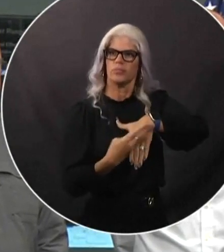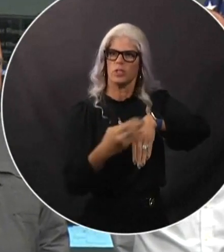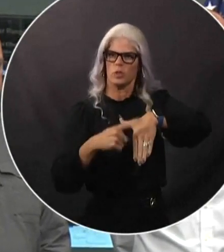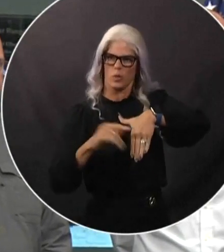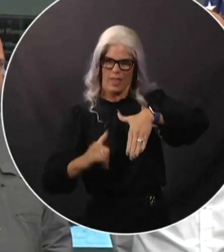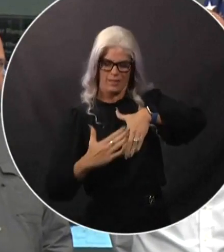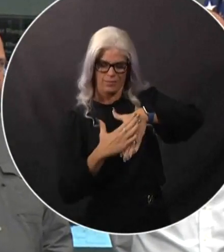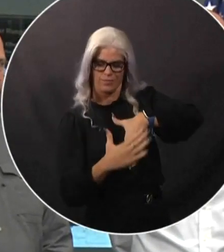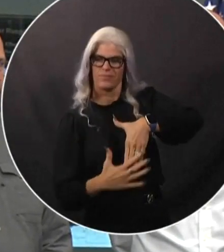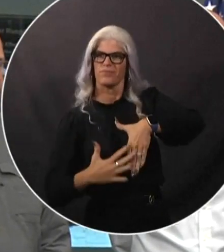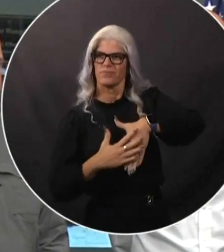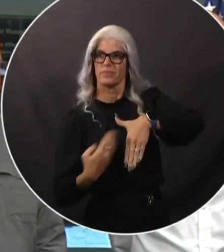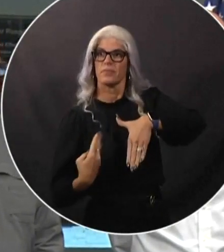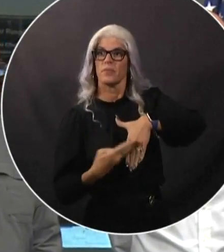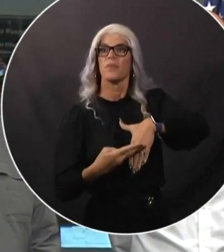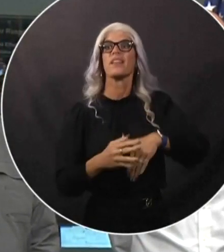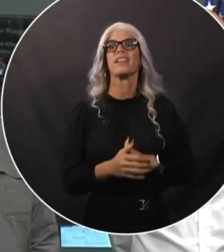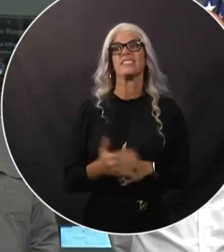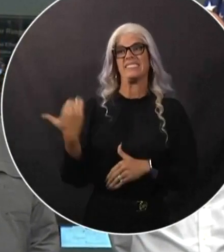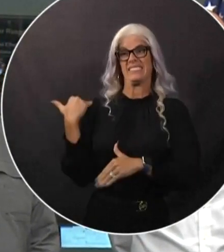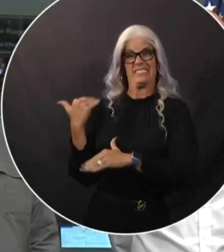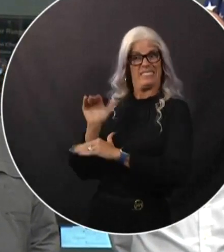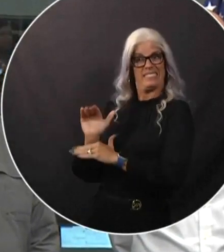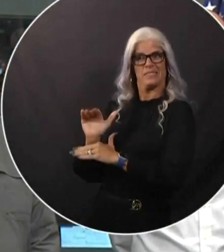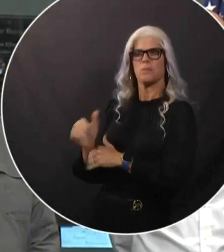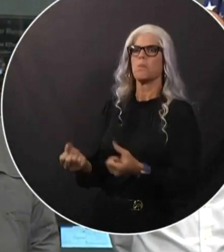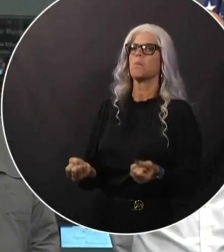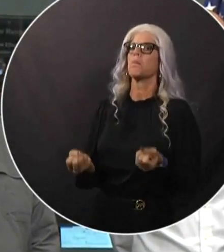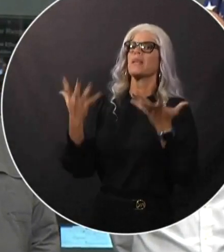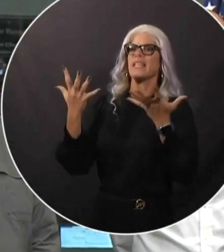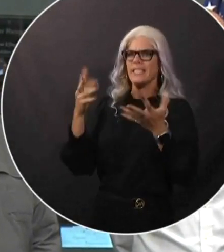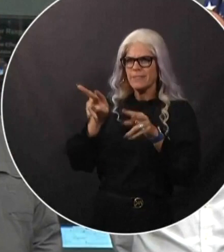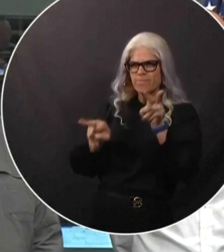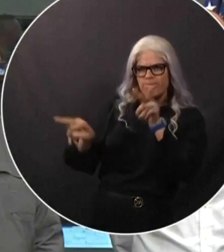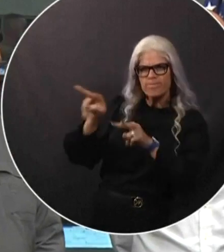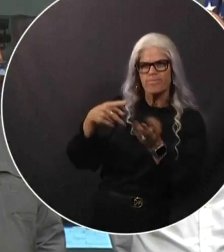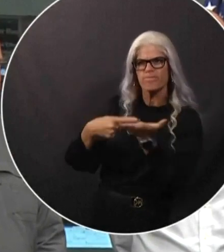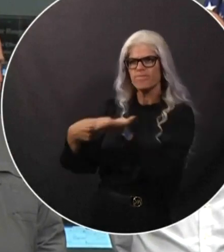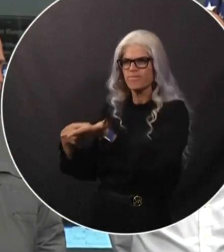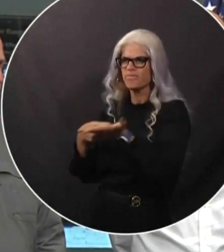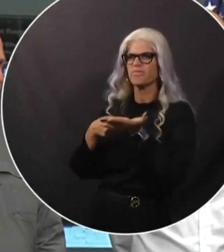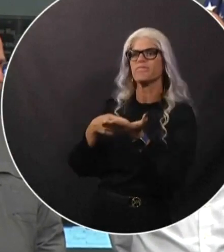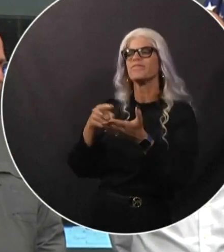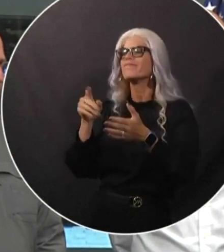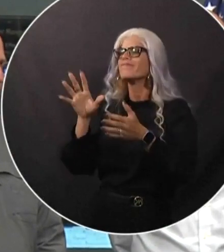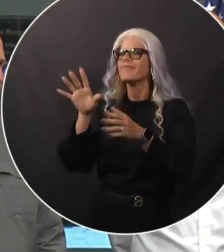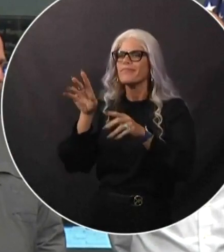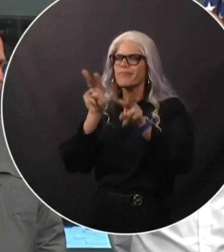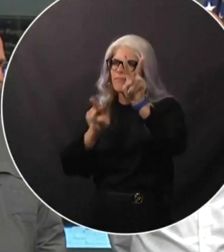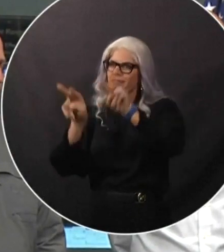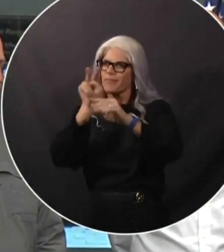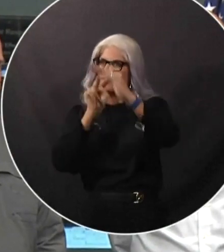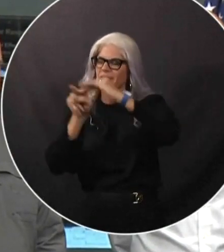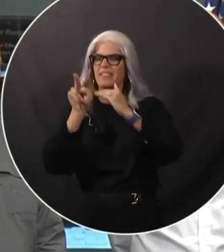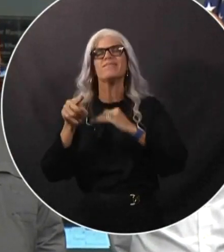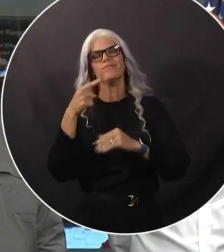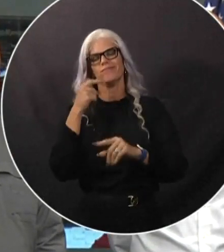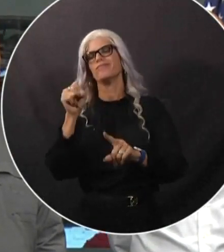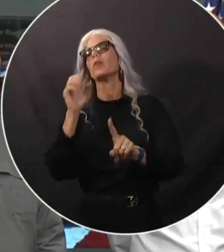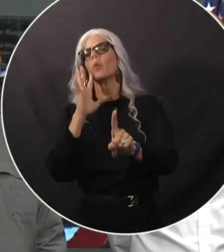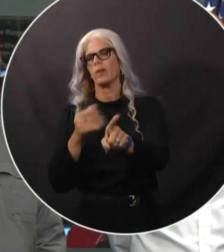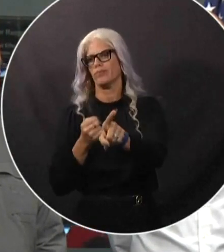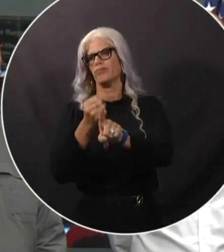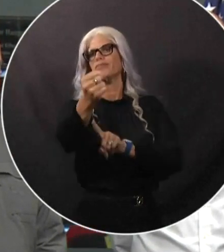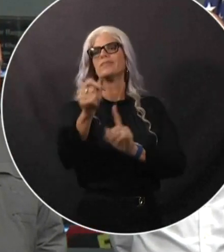Yesterday evening, there were a lot of solutions bringing it right into Tampa Bay. Now you have a lot of solutions bringing the landfall